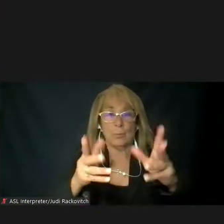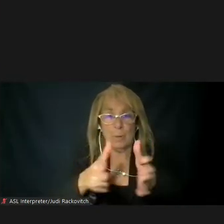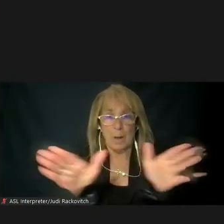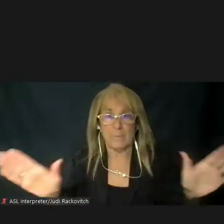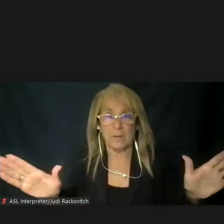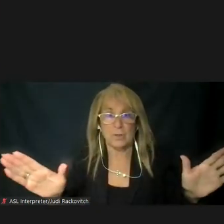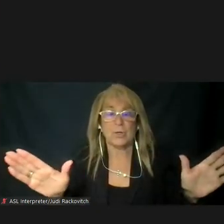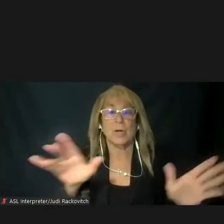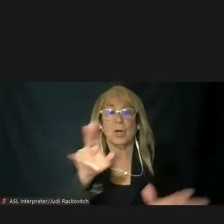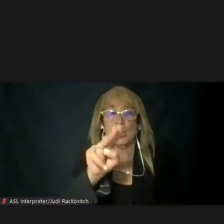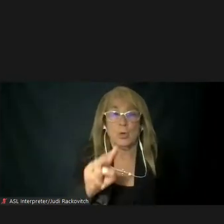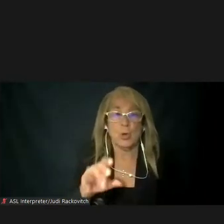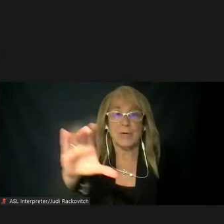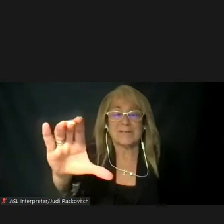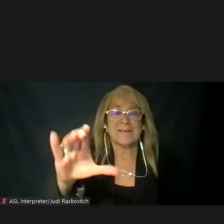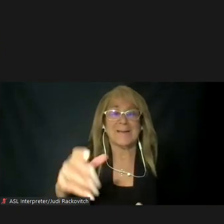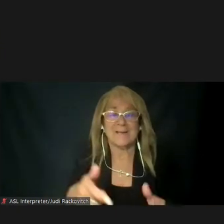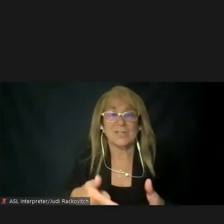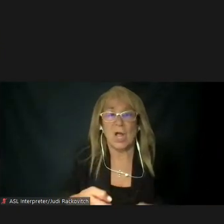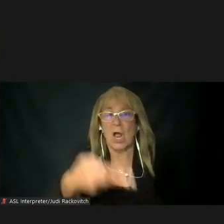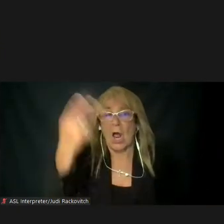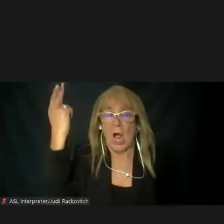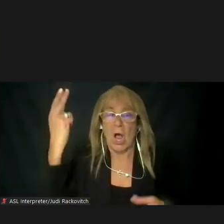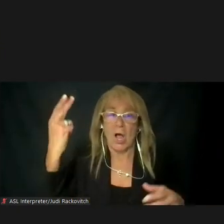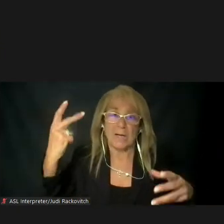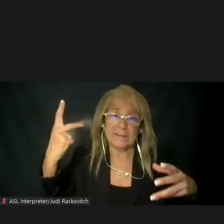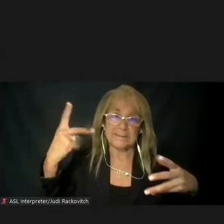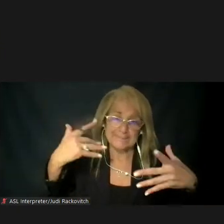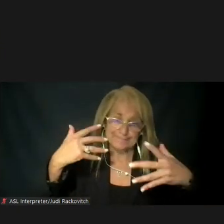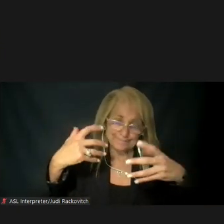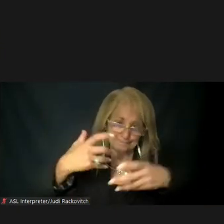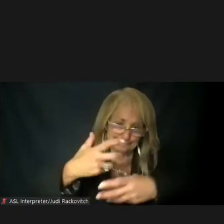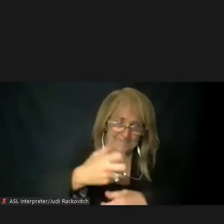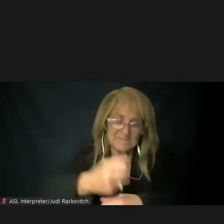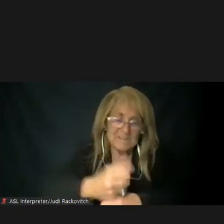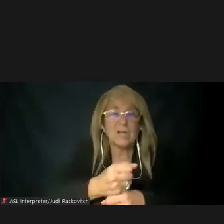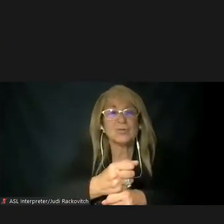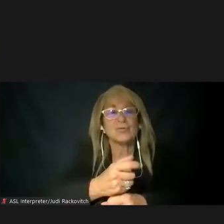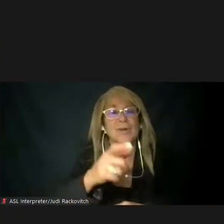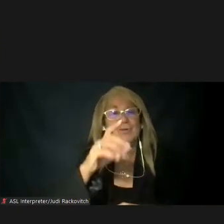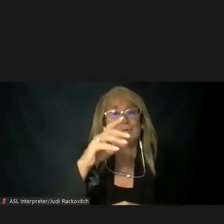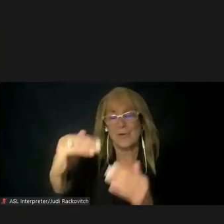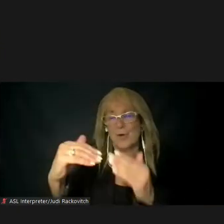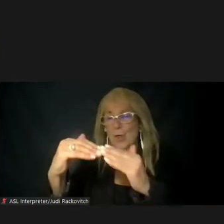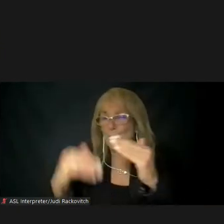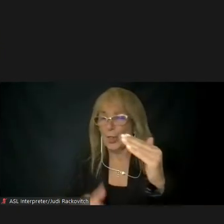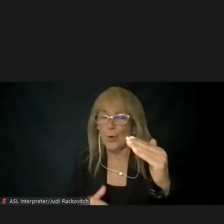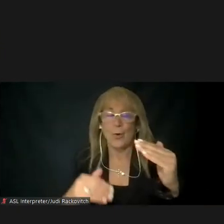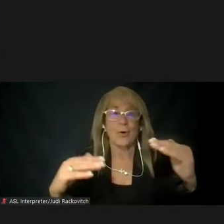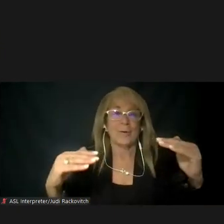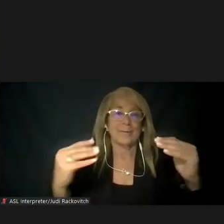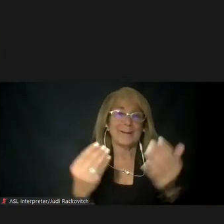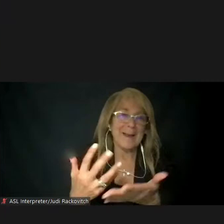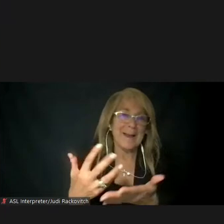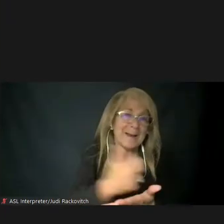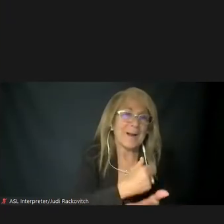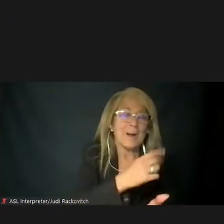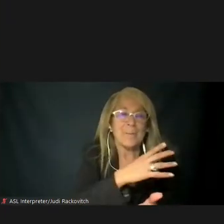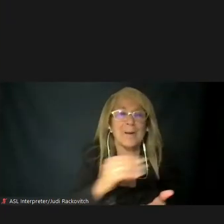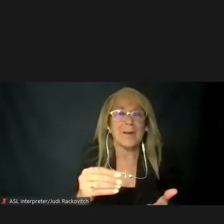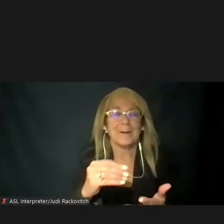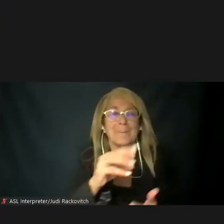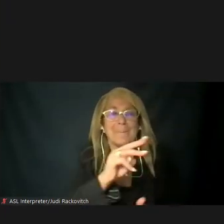has the highest concentration of minority and low-income population in our study area. Just under 70% of New York City's